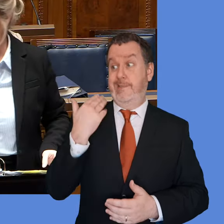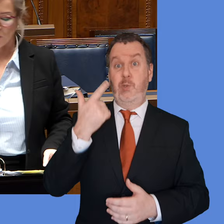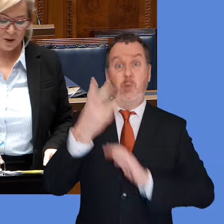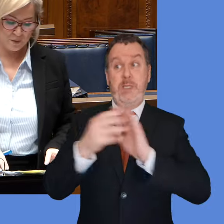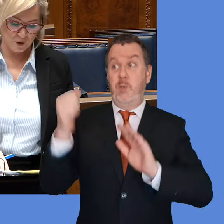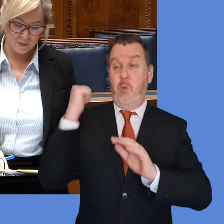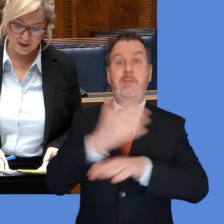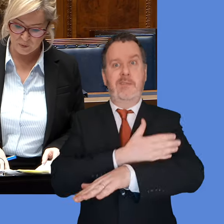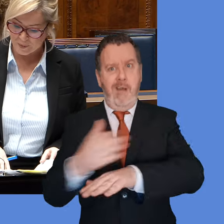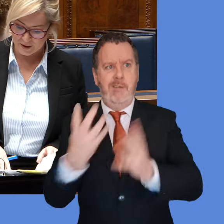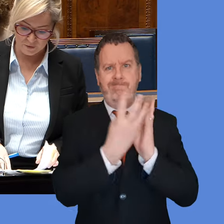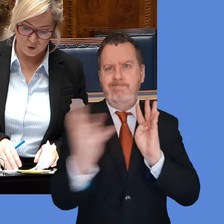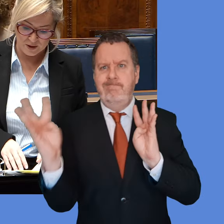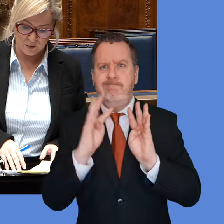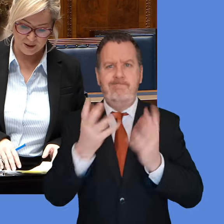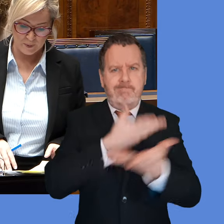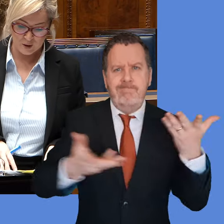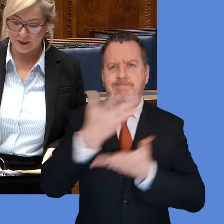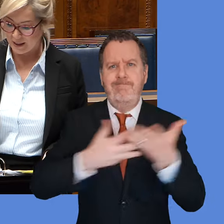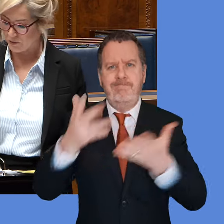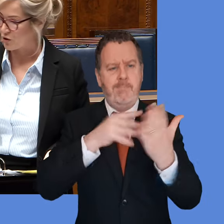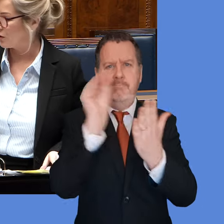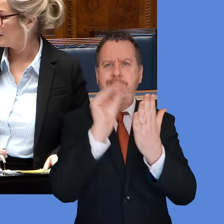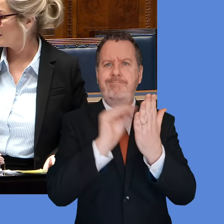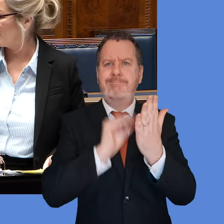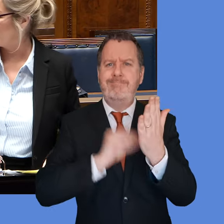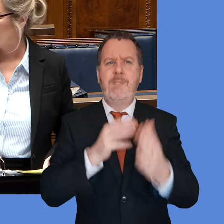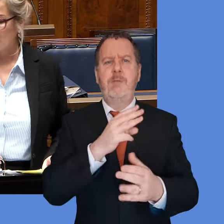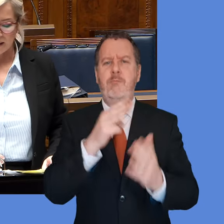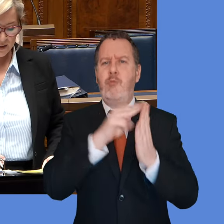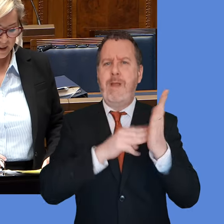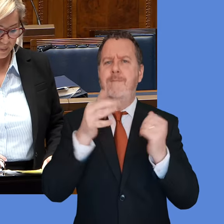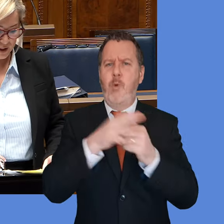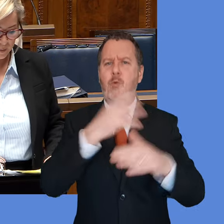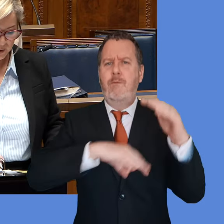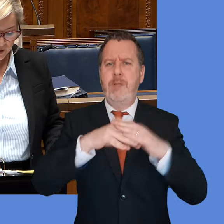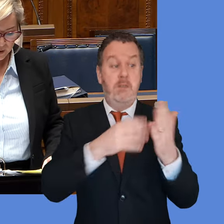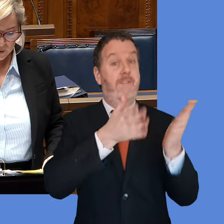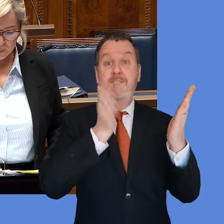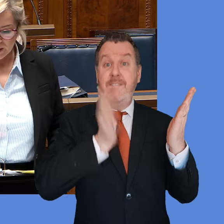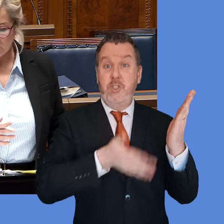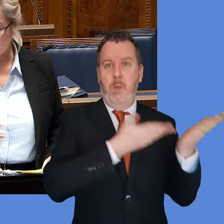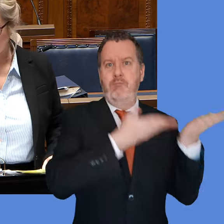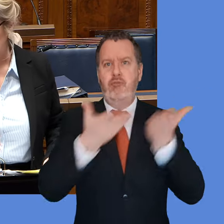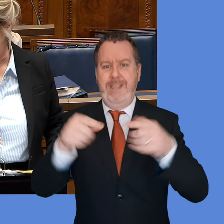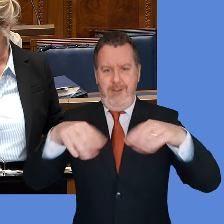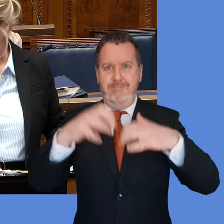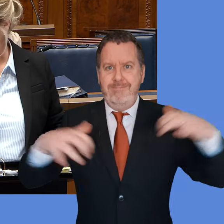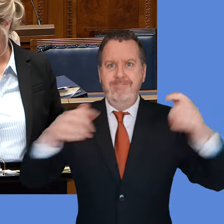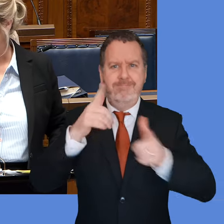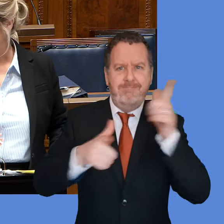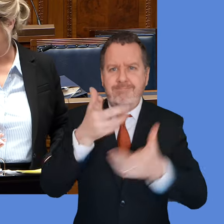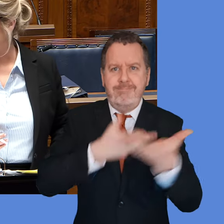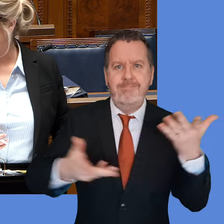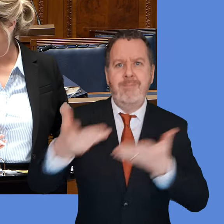the table discussing a programme for government, and we would bring that forward as quickly as possible, and again, for scrutiny in this Assembly Chamber. Previous to the restoration